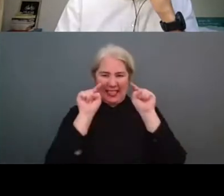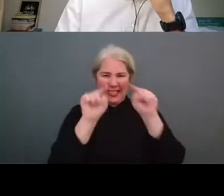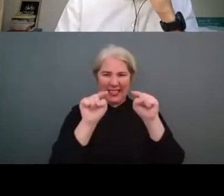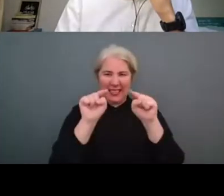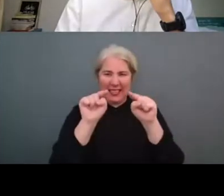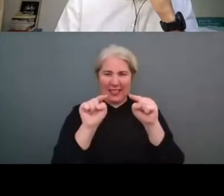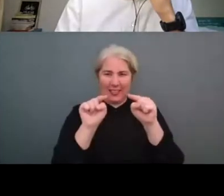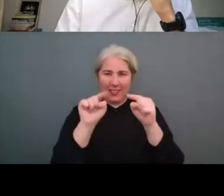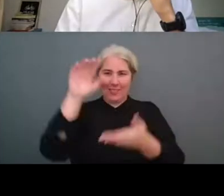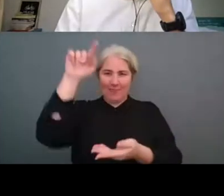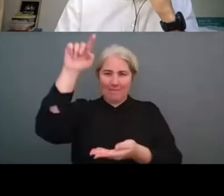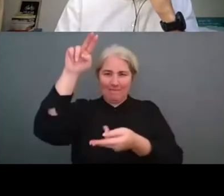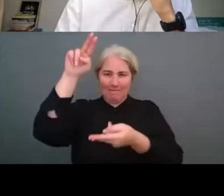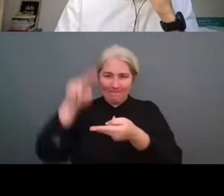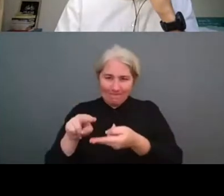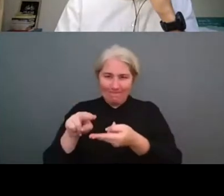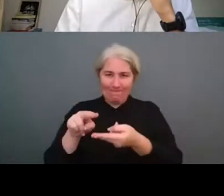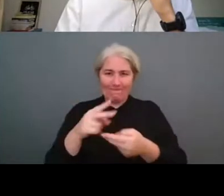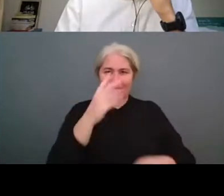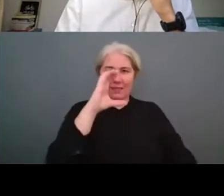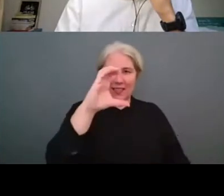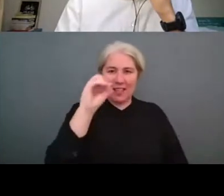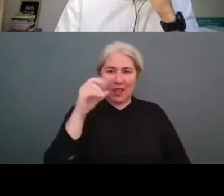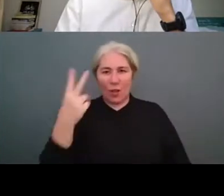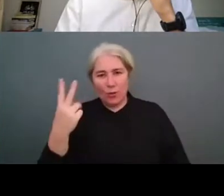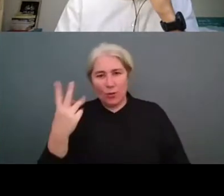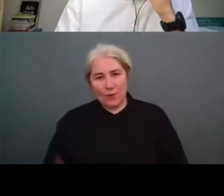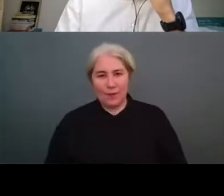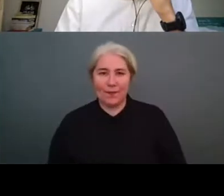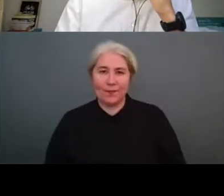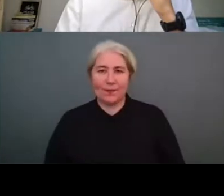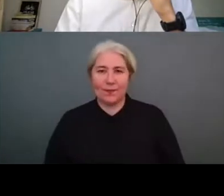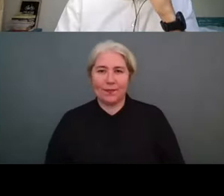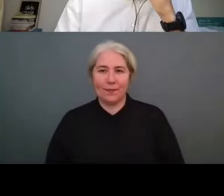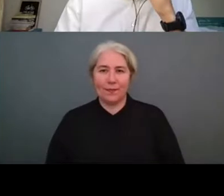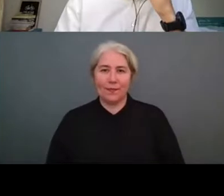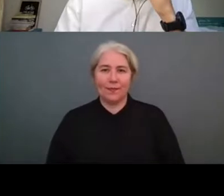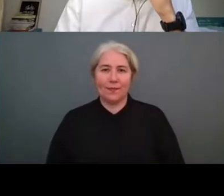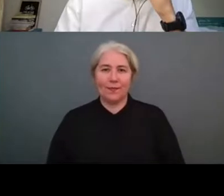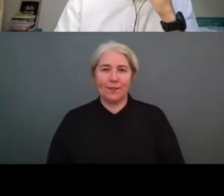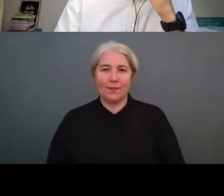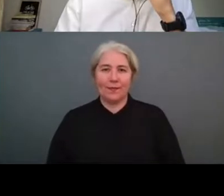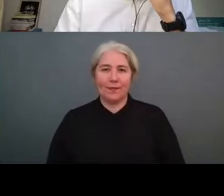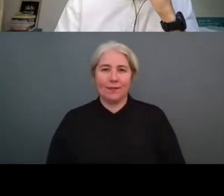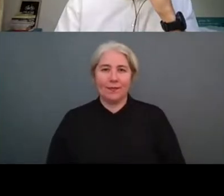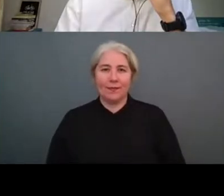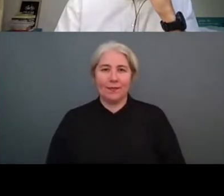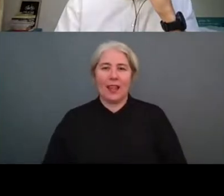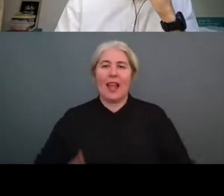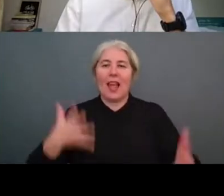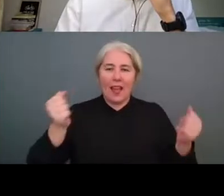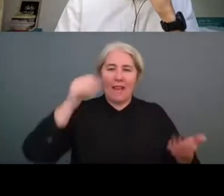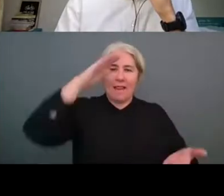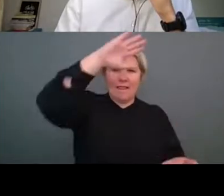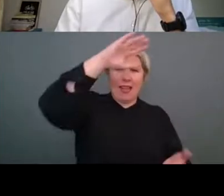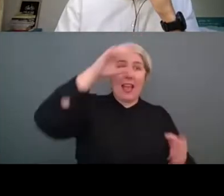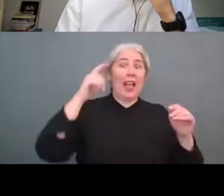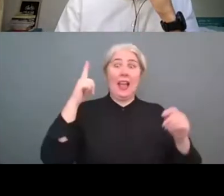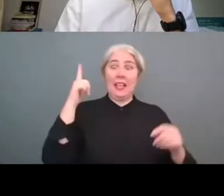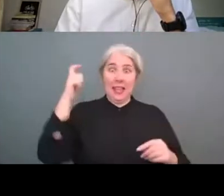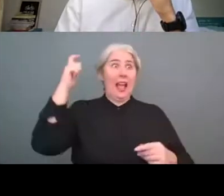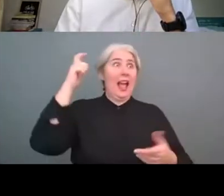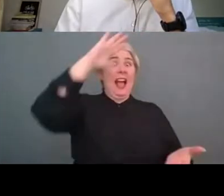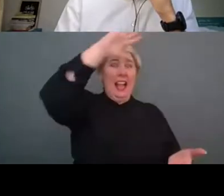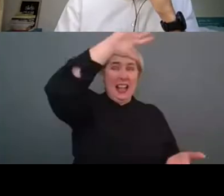offset but that is really really the last mile the you know the residual element that you cannot avoid